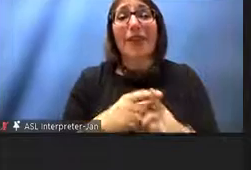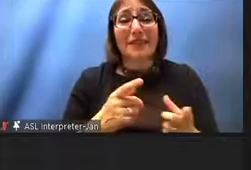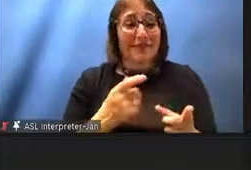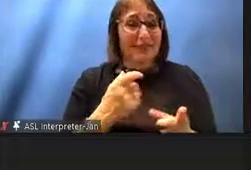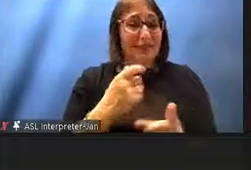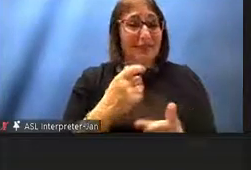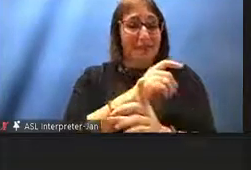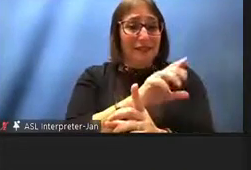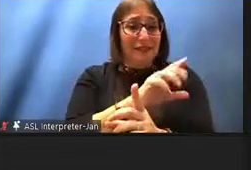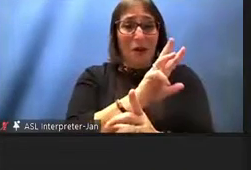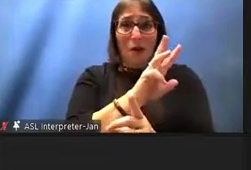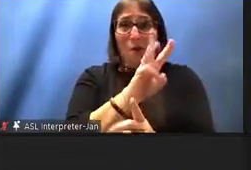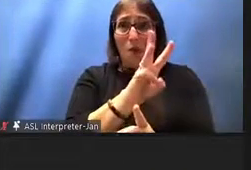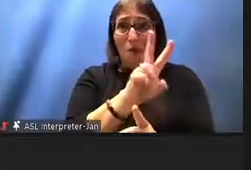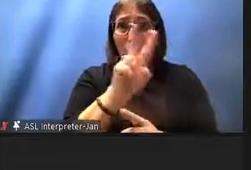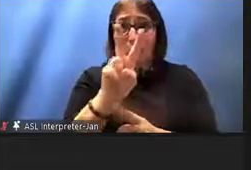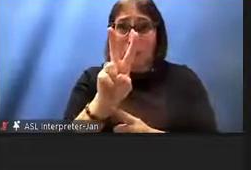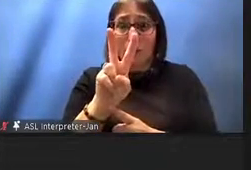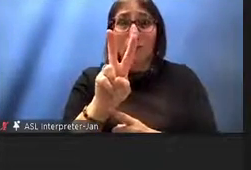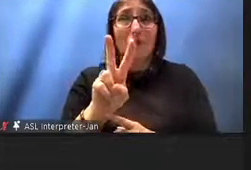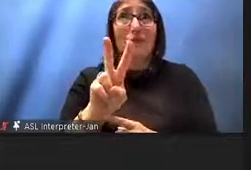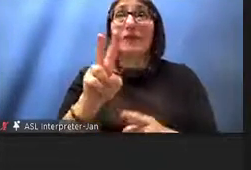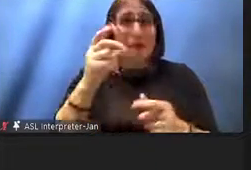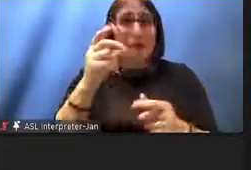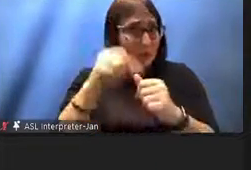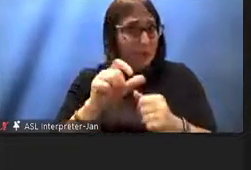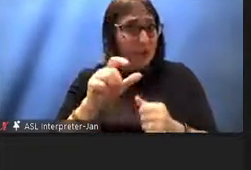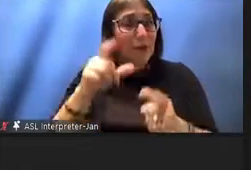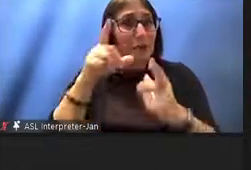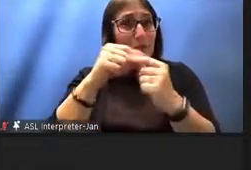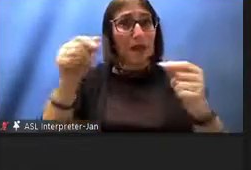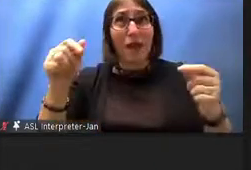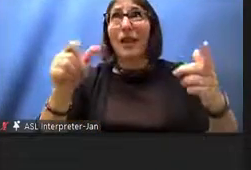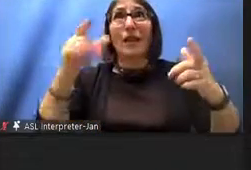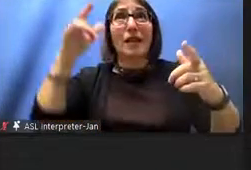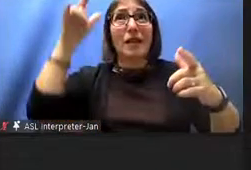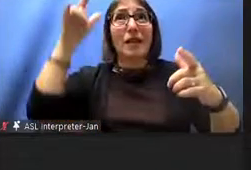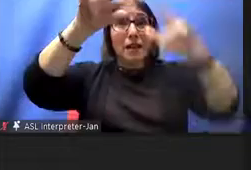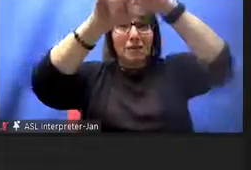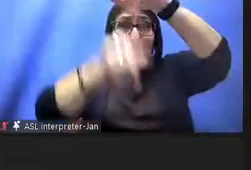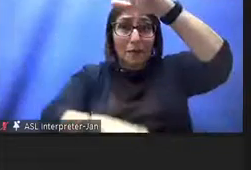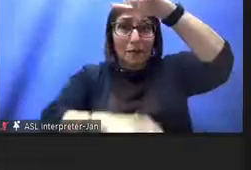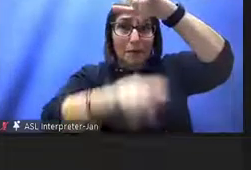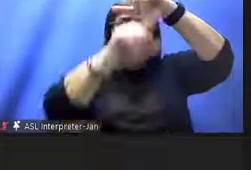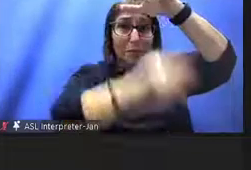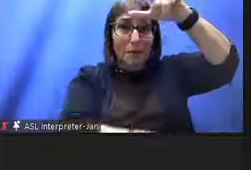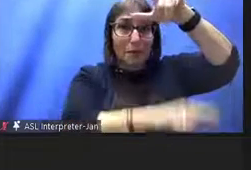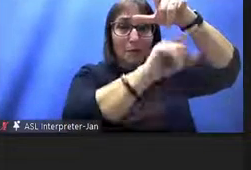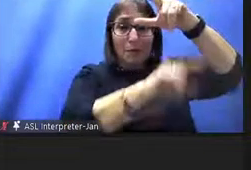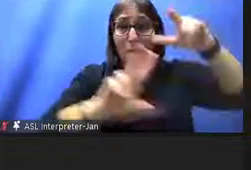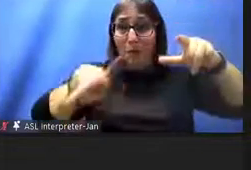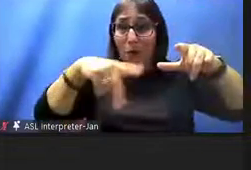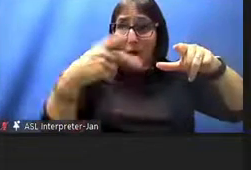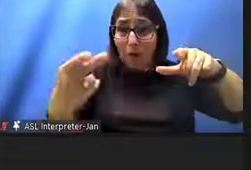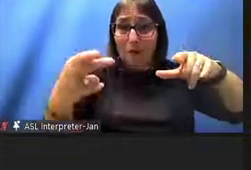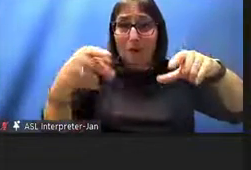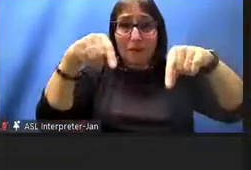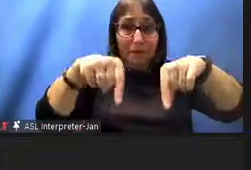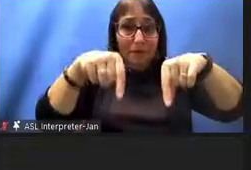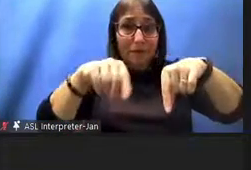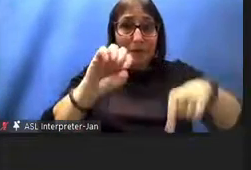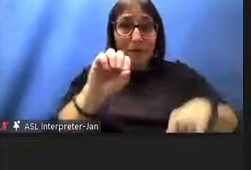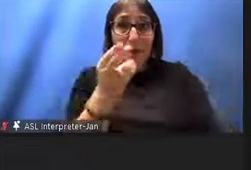we had japan bombing our pearl harbor on the island of oahu at pu